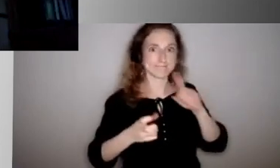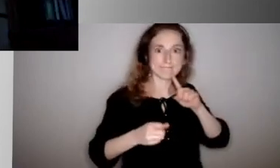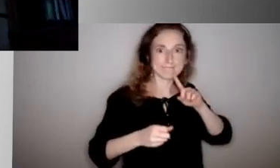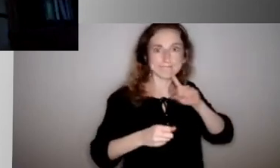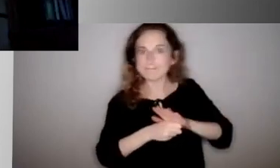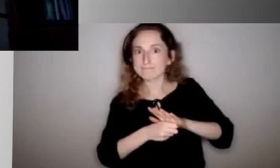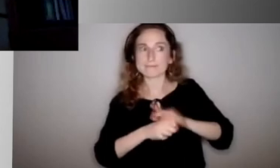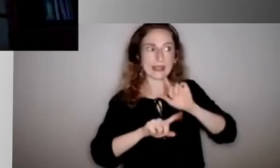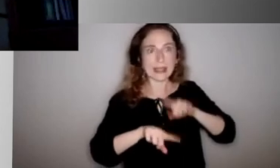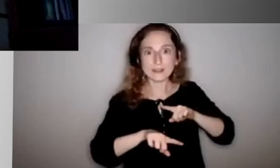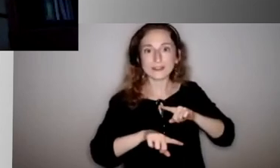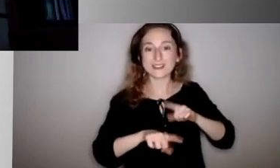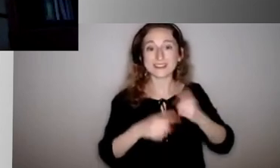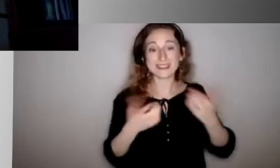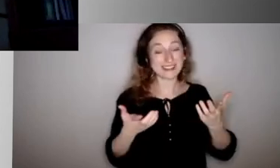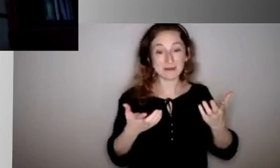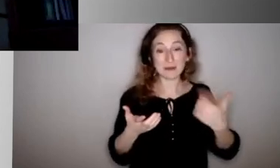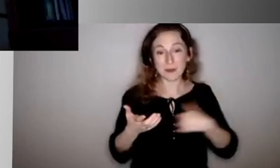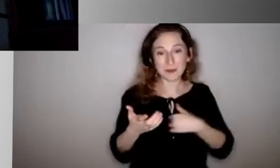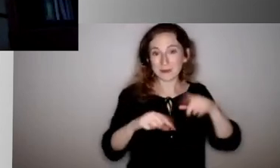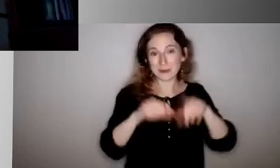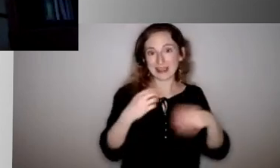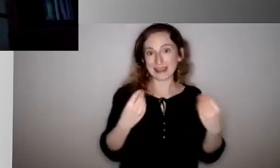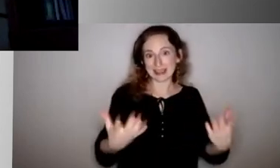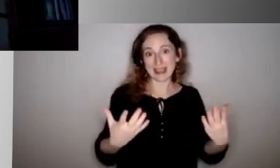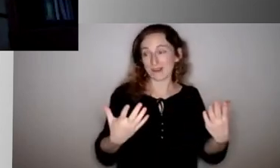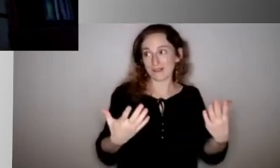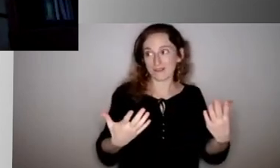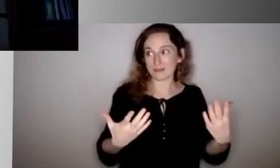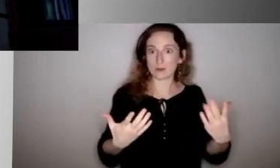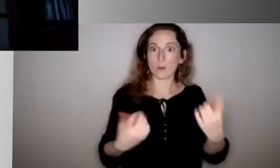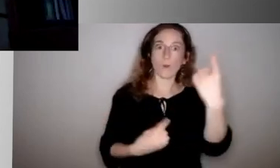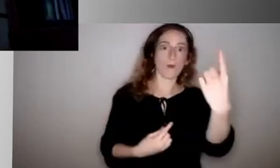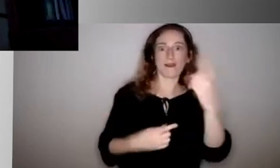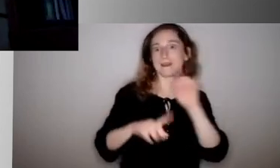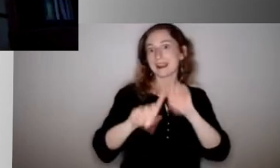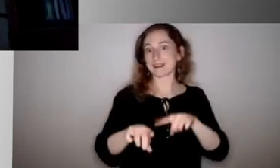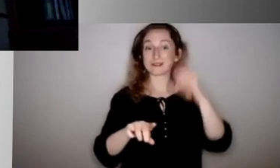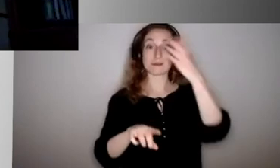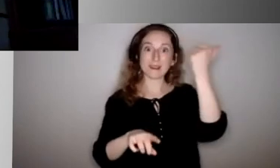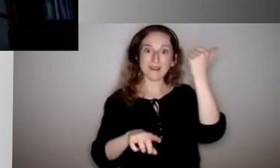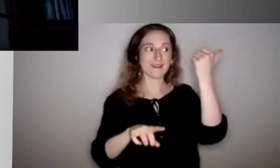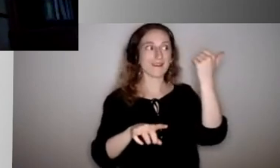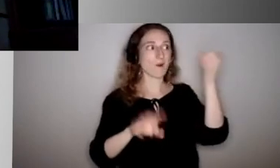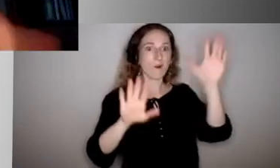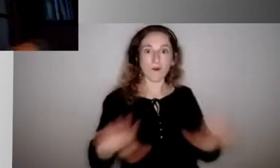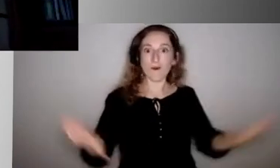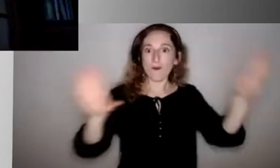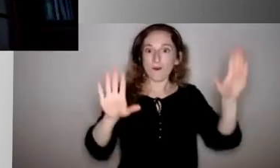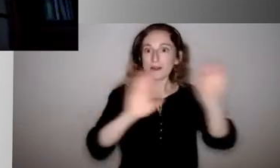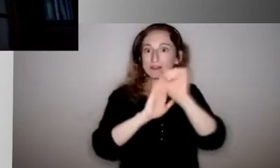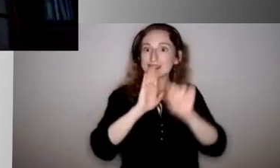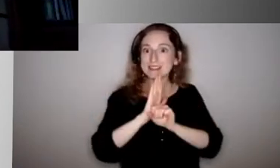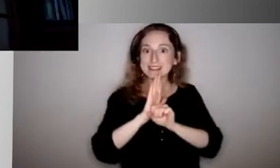to every school district and every some schools being very, very different based on their plans, their leadership, the school